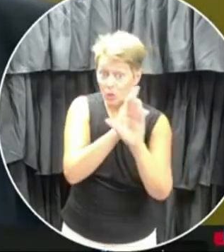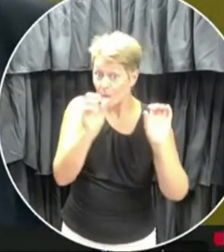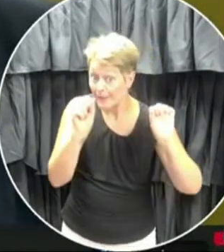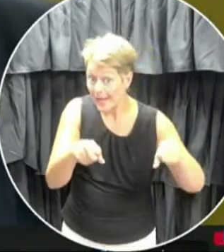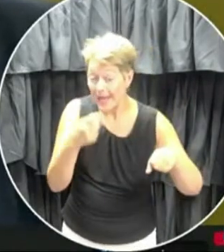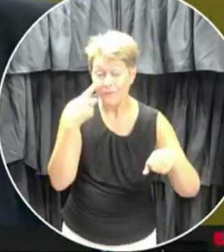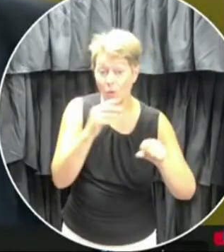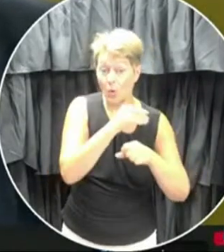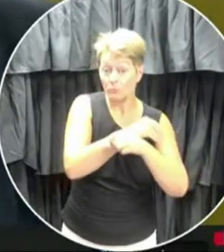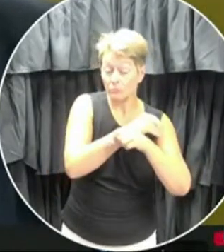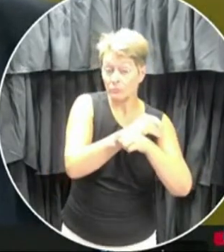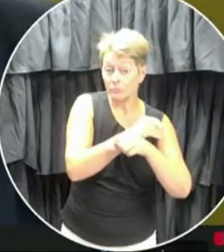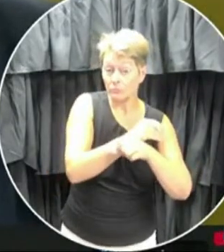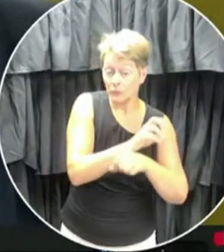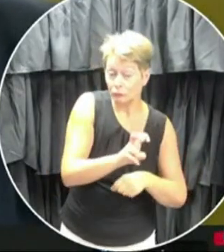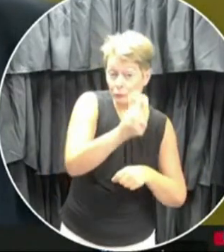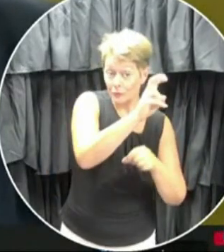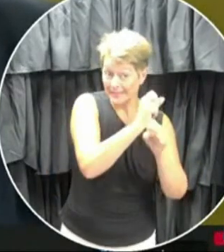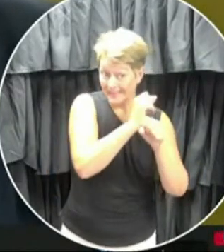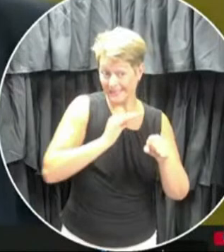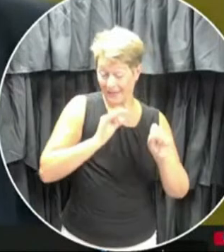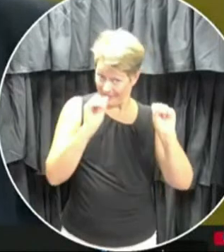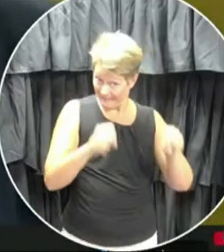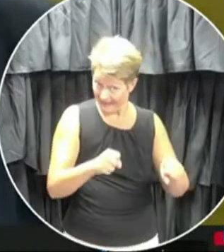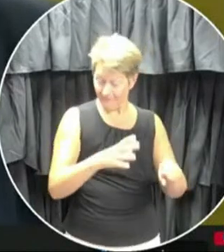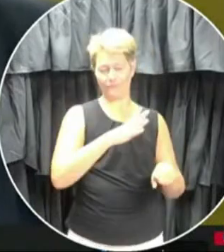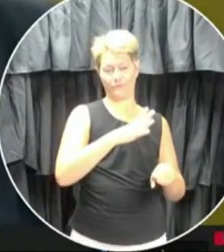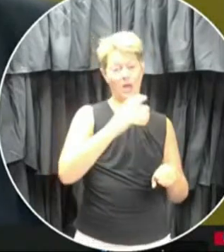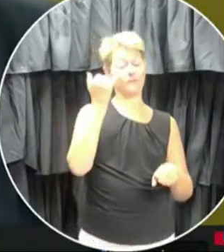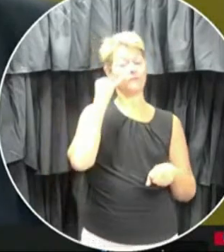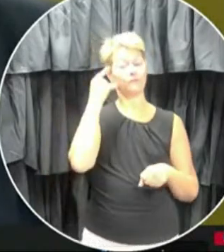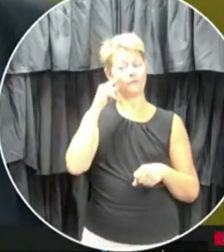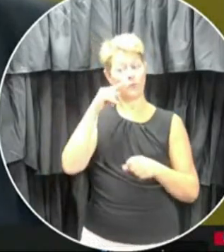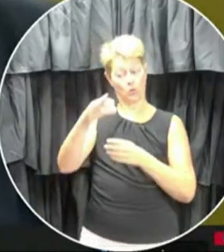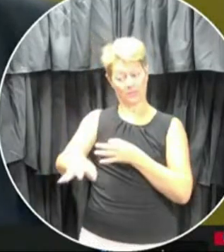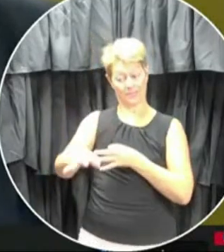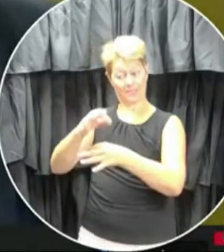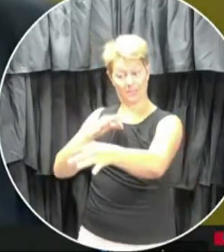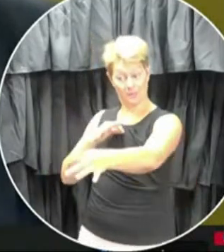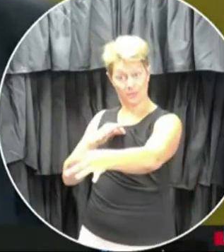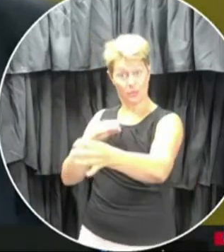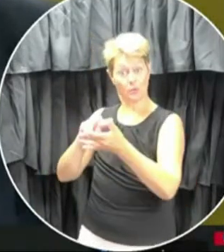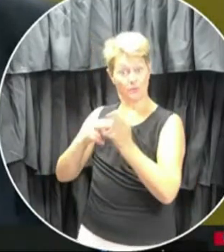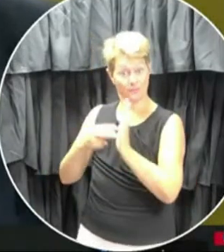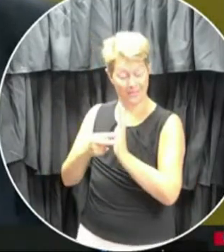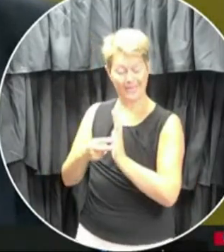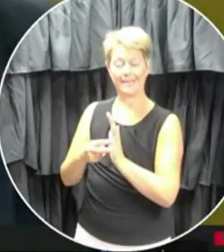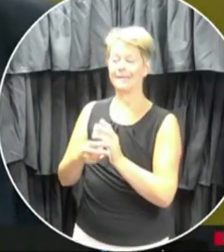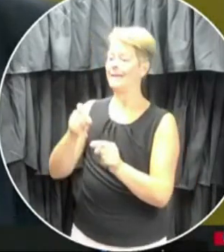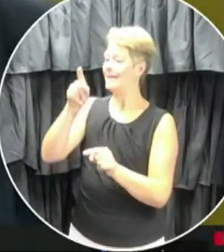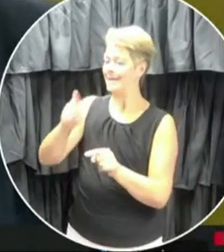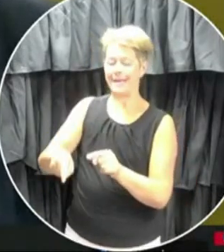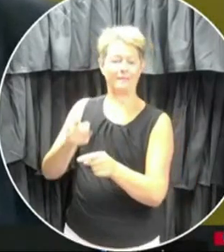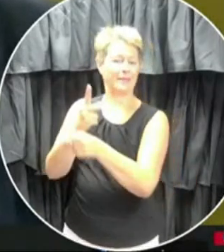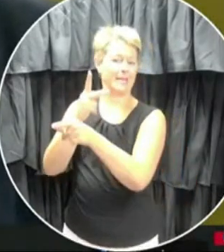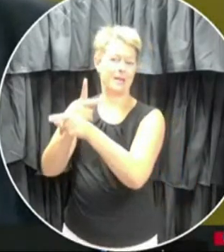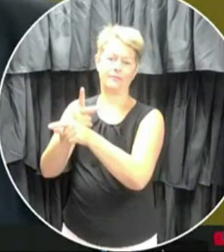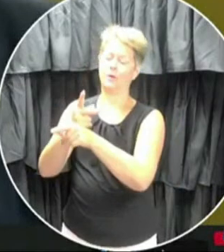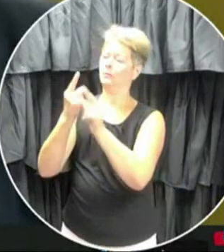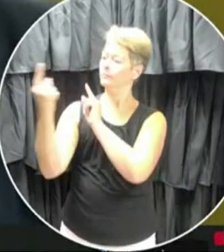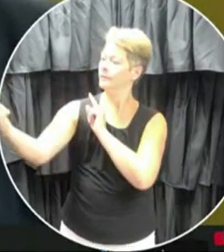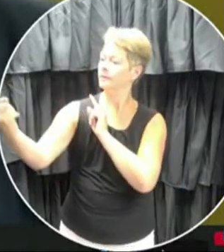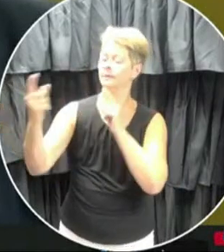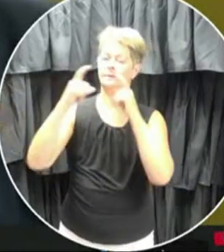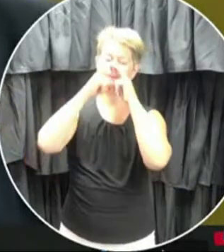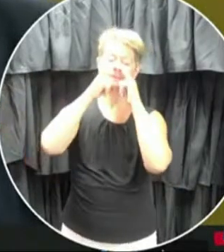itinerant staff, we'll, we'll encourage that. But in the case of substitutes, then it falls down to the other protective measures, such as the physical distancing, the mask